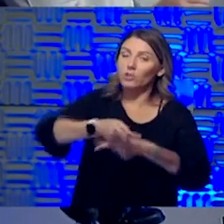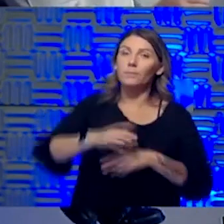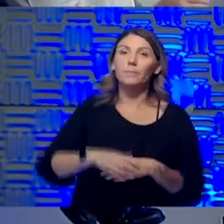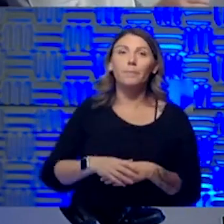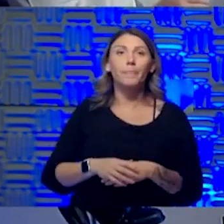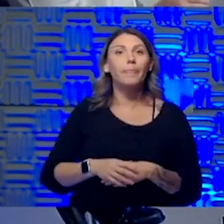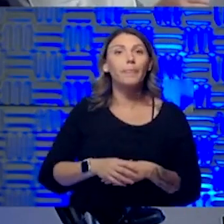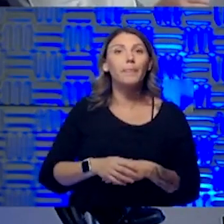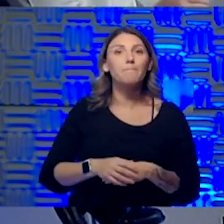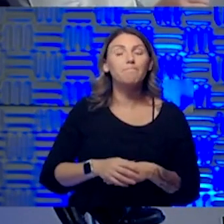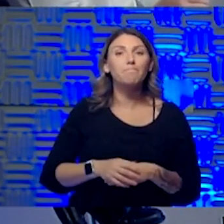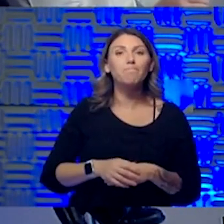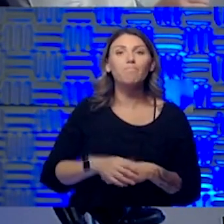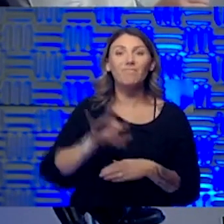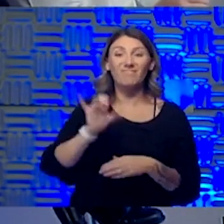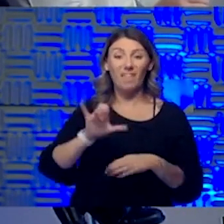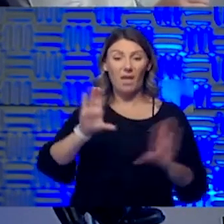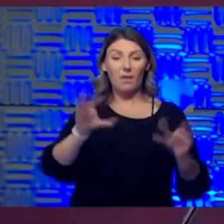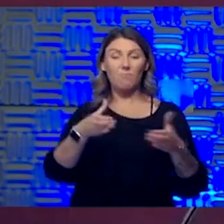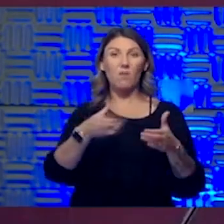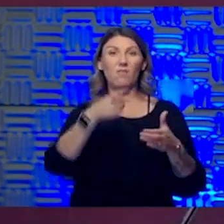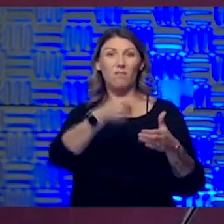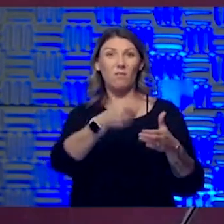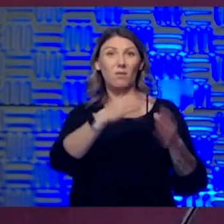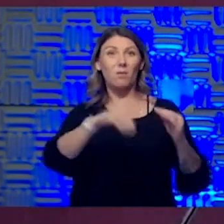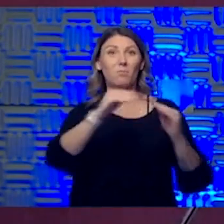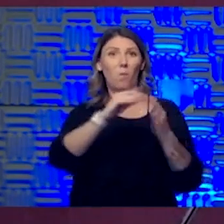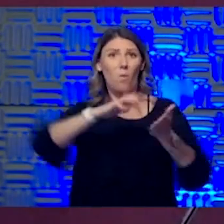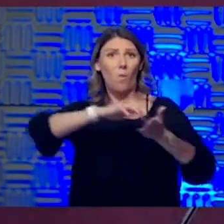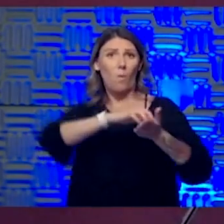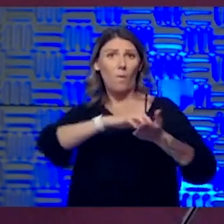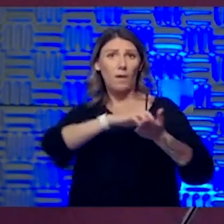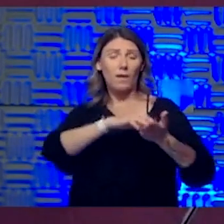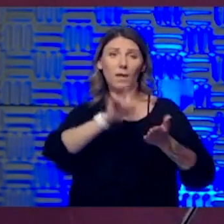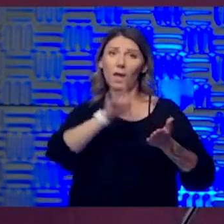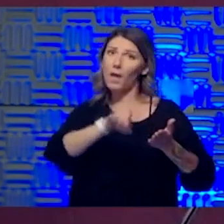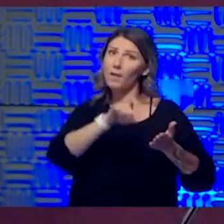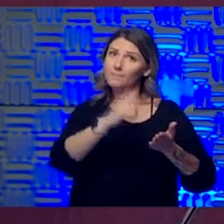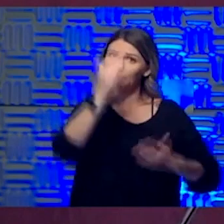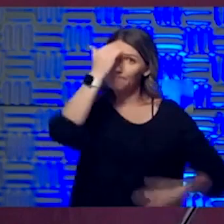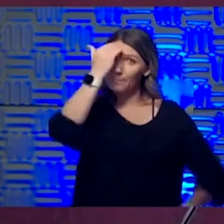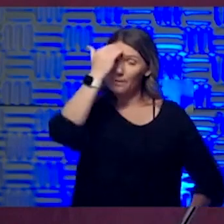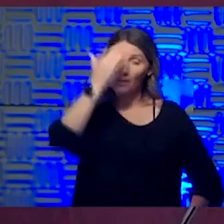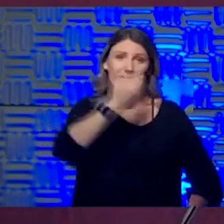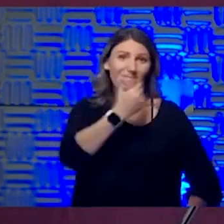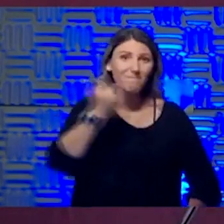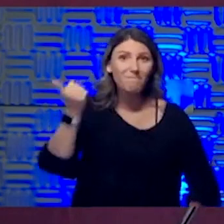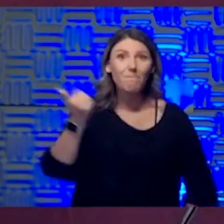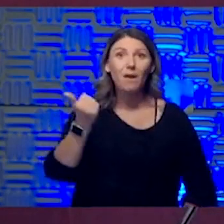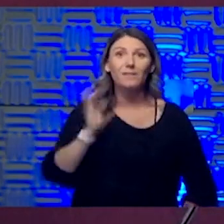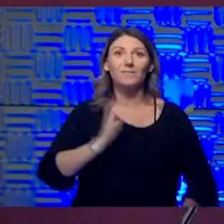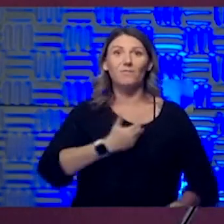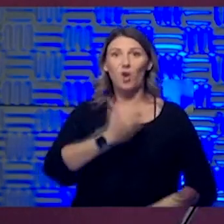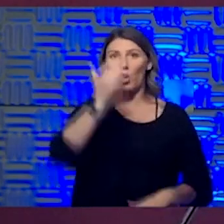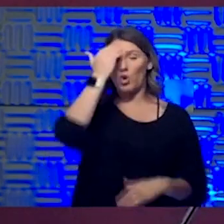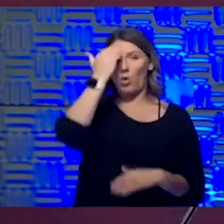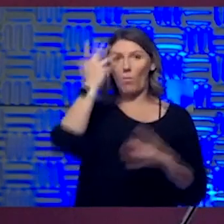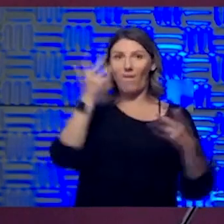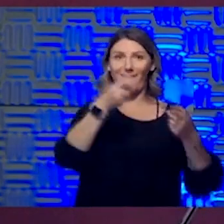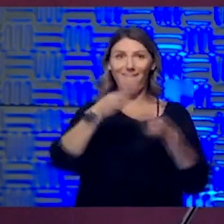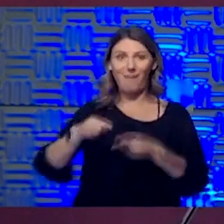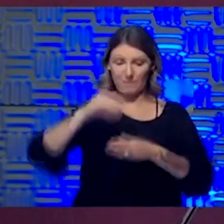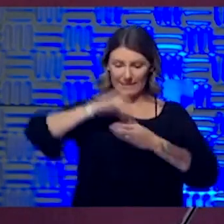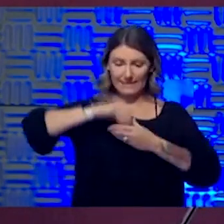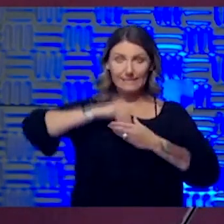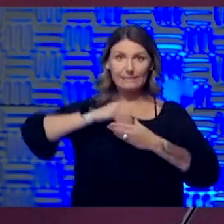have to be, um, cognizant that, that as best we know, what's going on in their bodies from a,